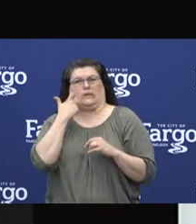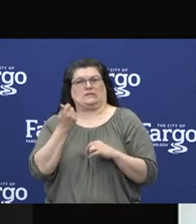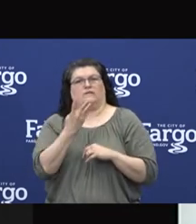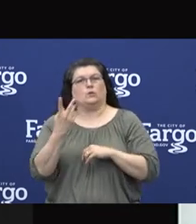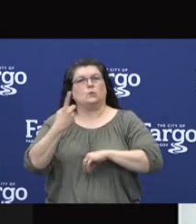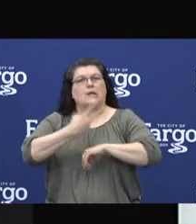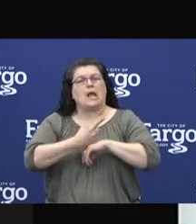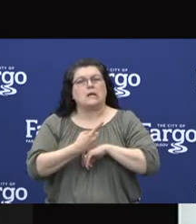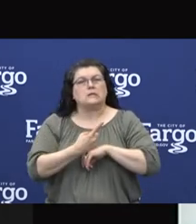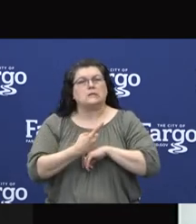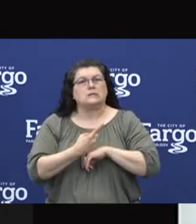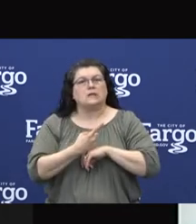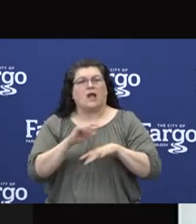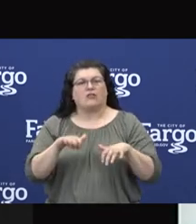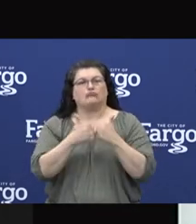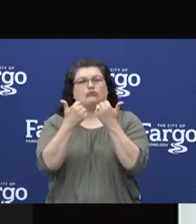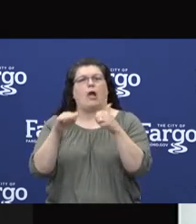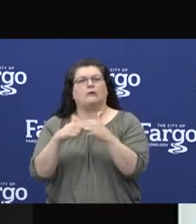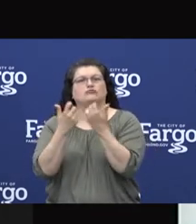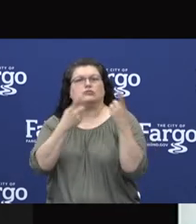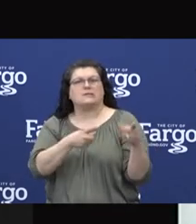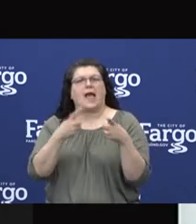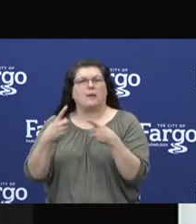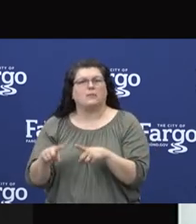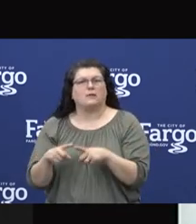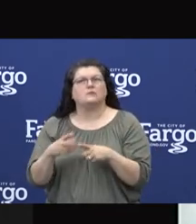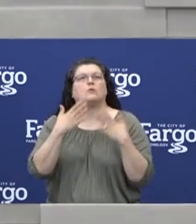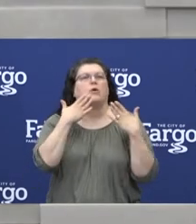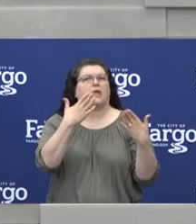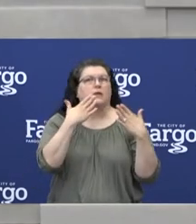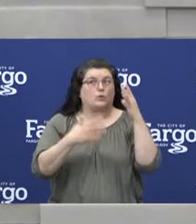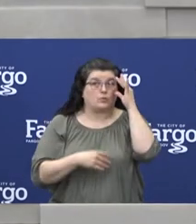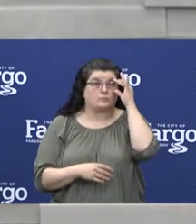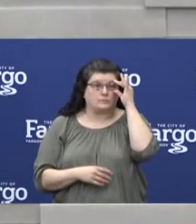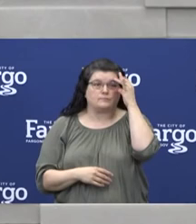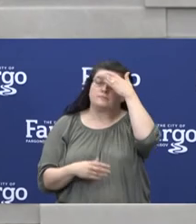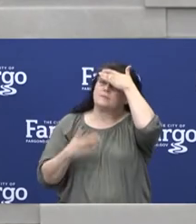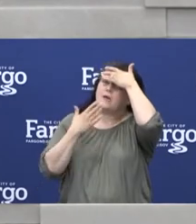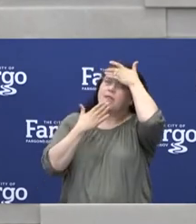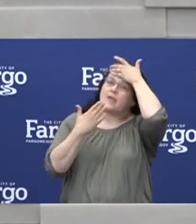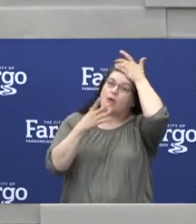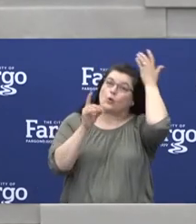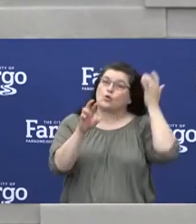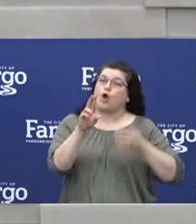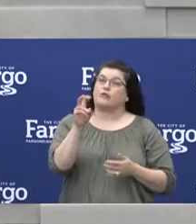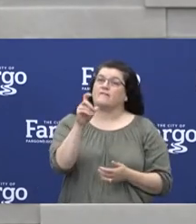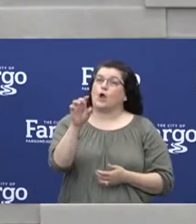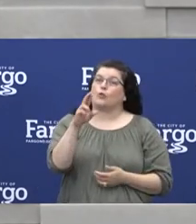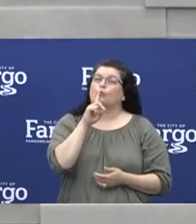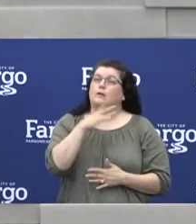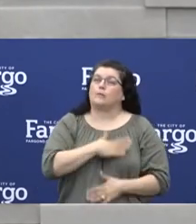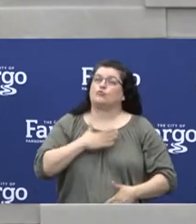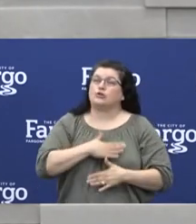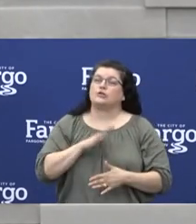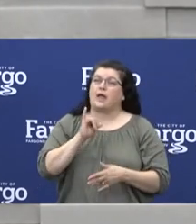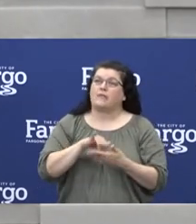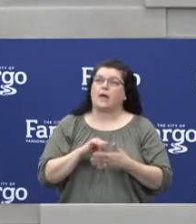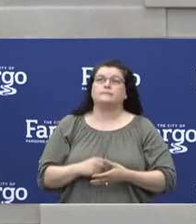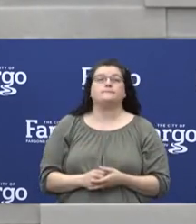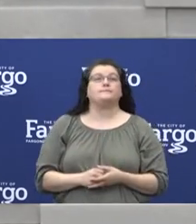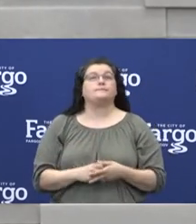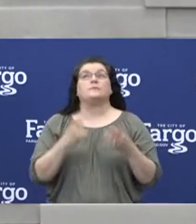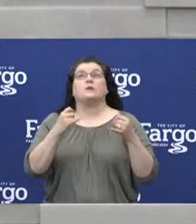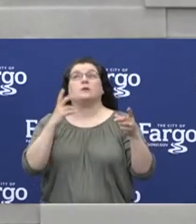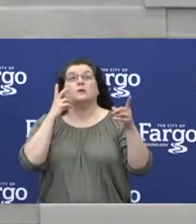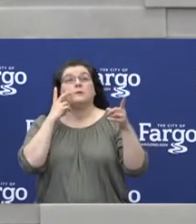days in these challenging times. thank you. Thank you, Dr. Better. Very much appreciate that. And on the screen,